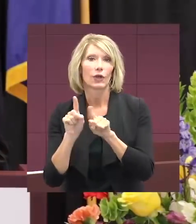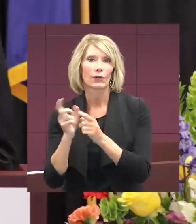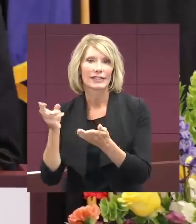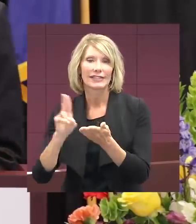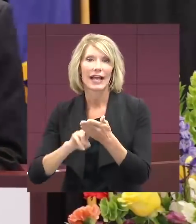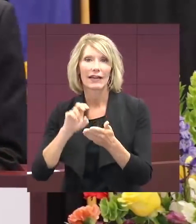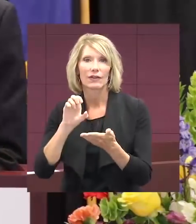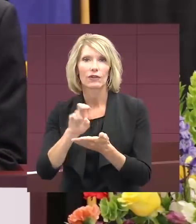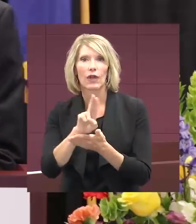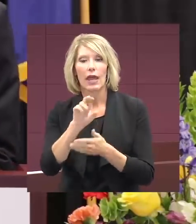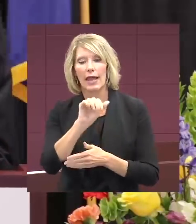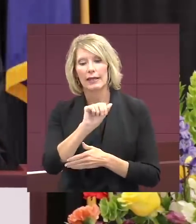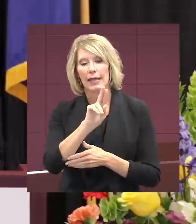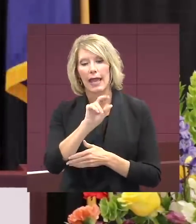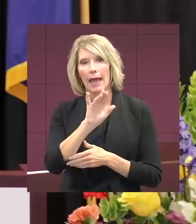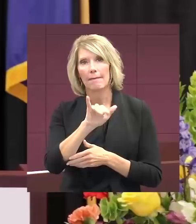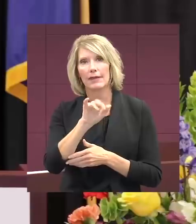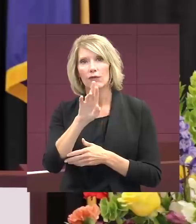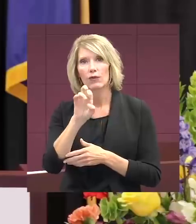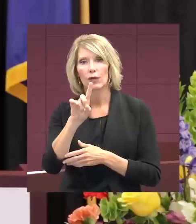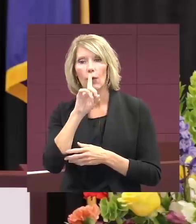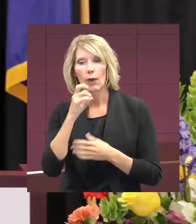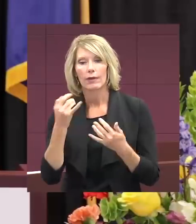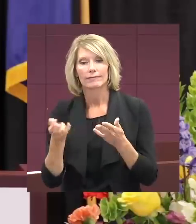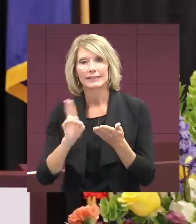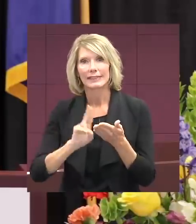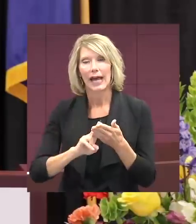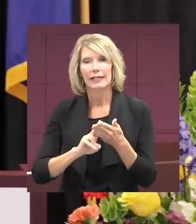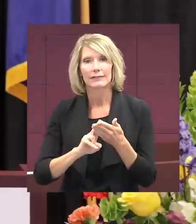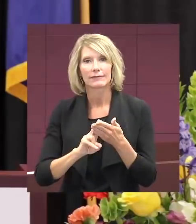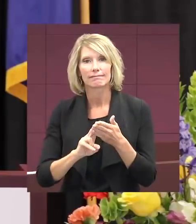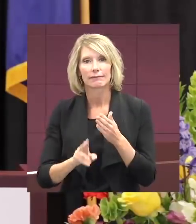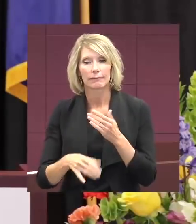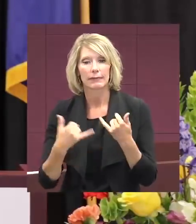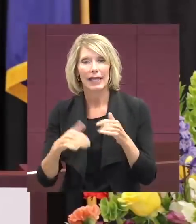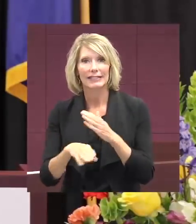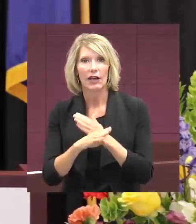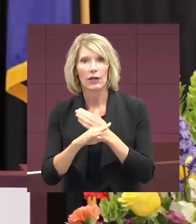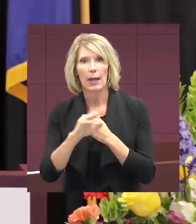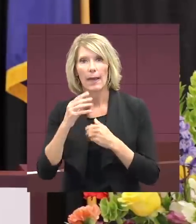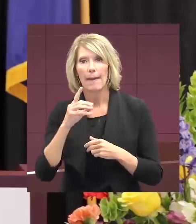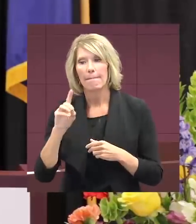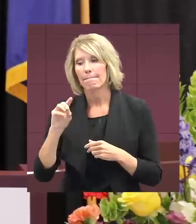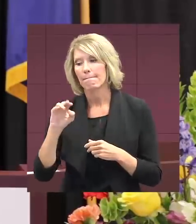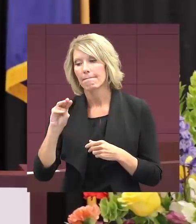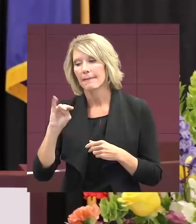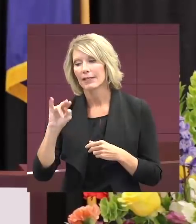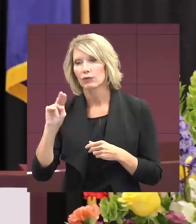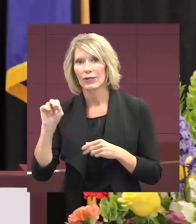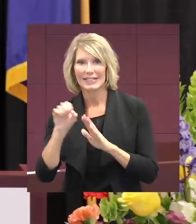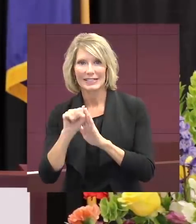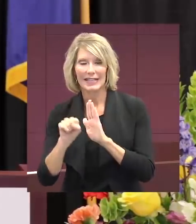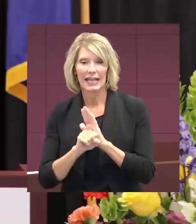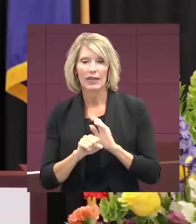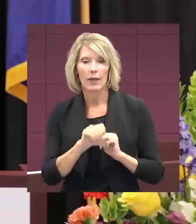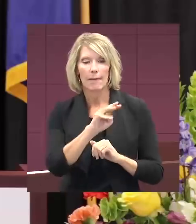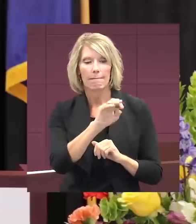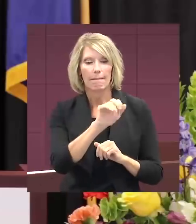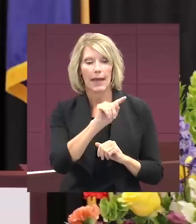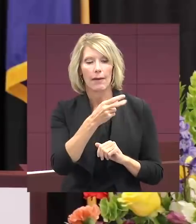We have Abby Reef who signed to play soccer at Minnesota State. We have Matt Brown, Koo May,